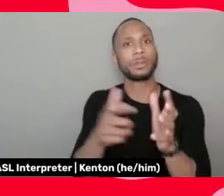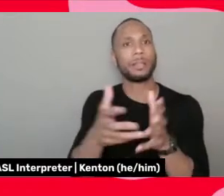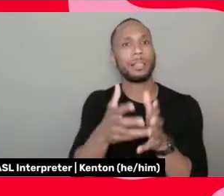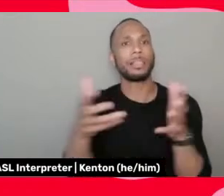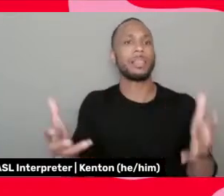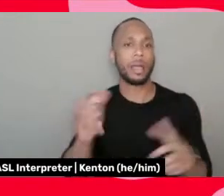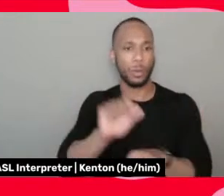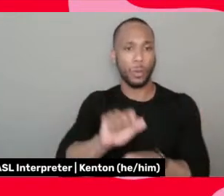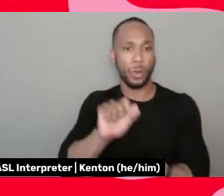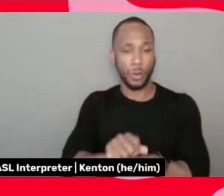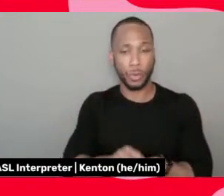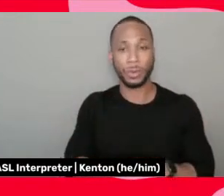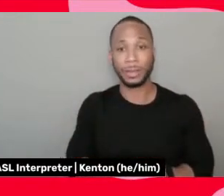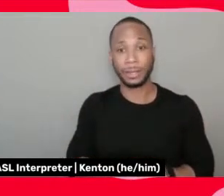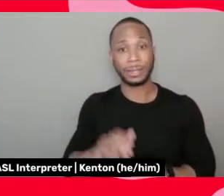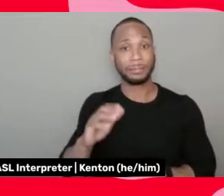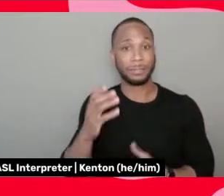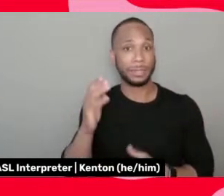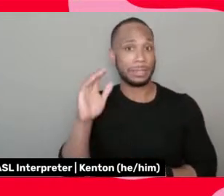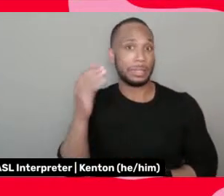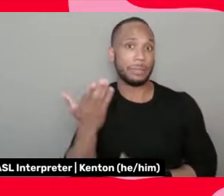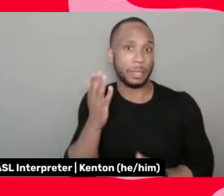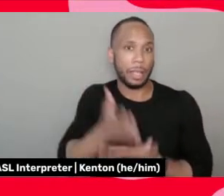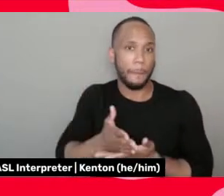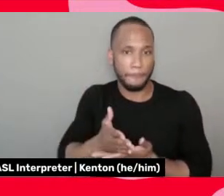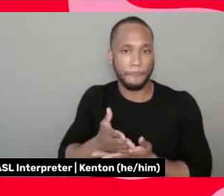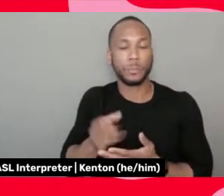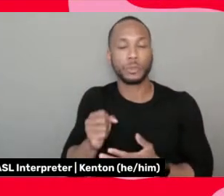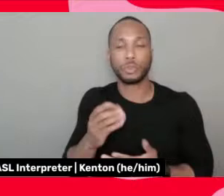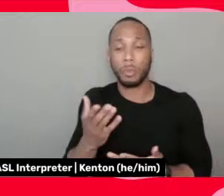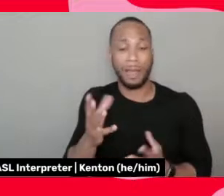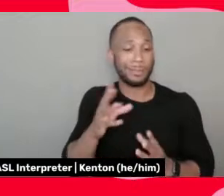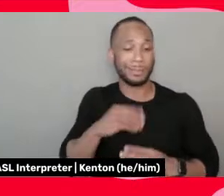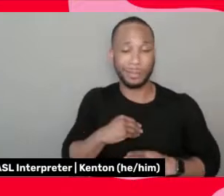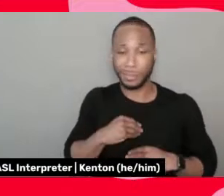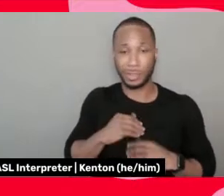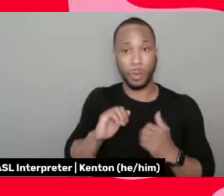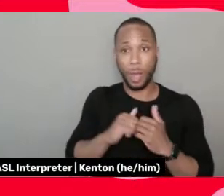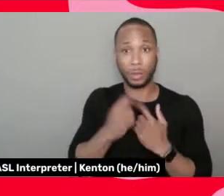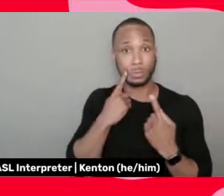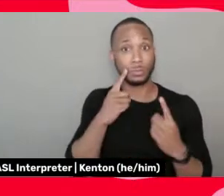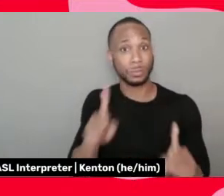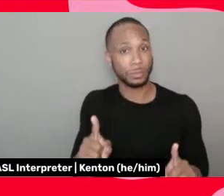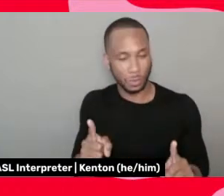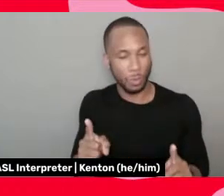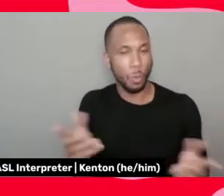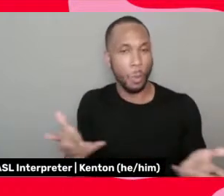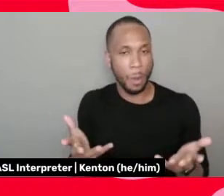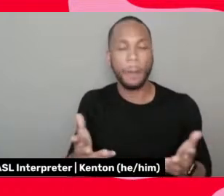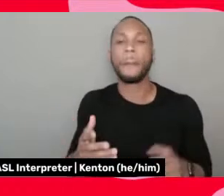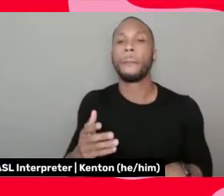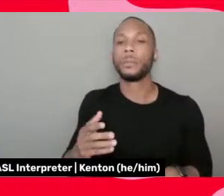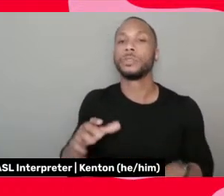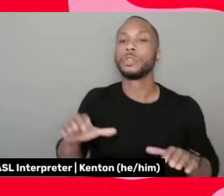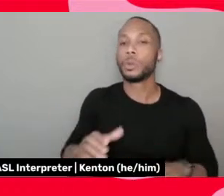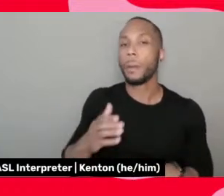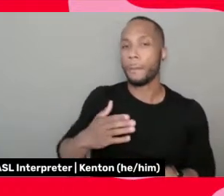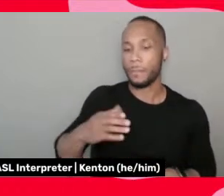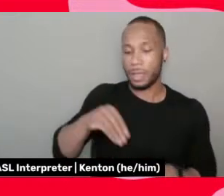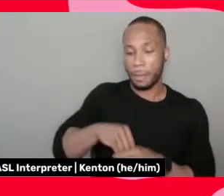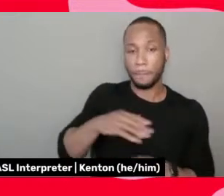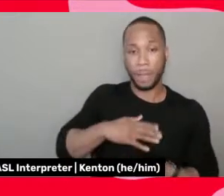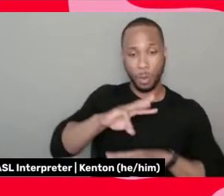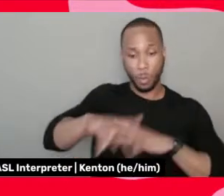And there seemed like a stopgap. So finally I accepted that the way to do this was to do it in my world and be as good as I